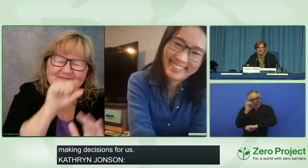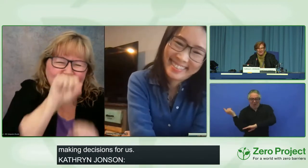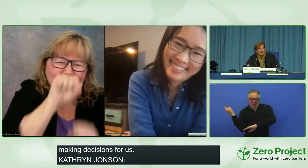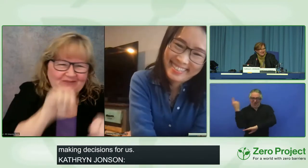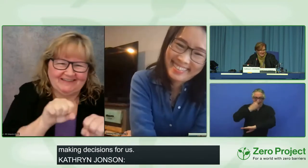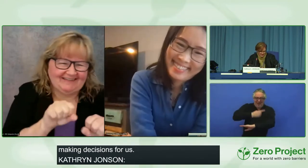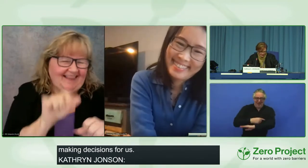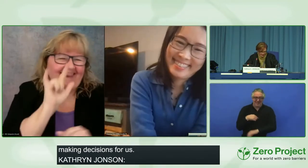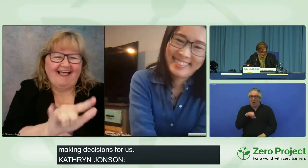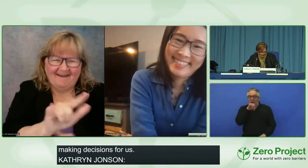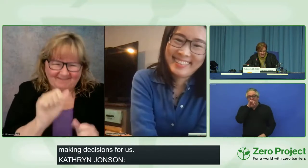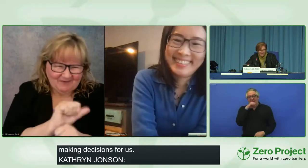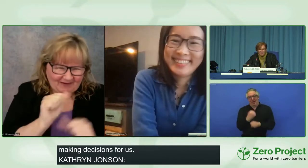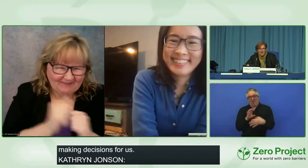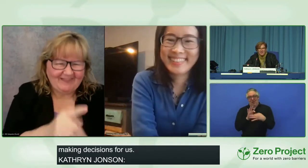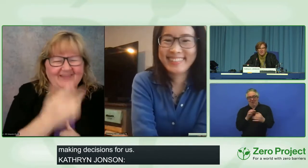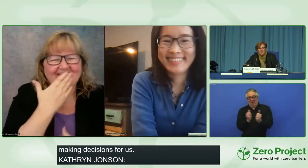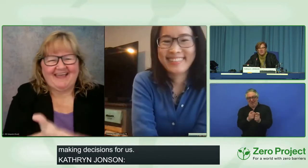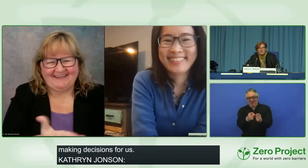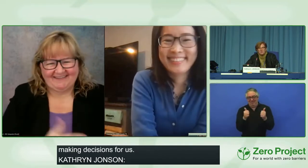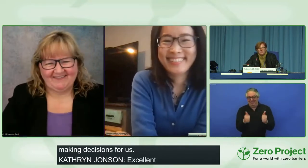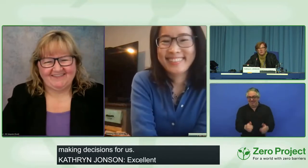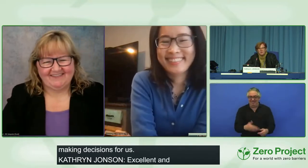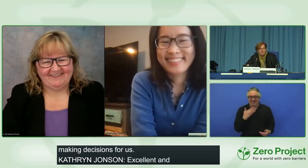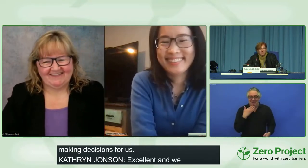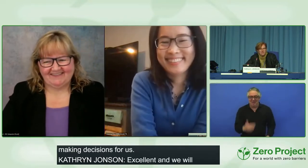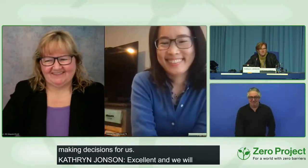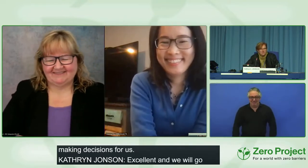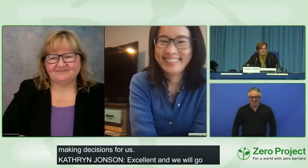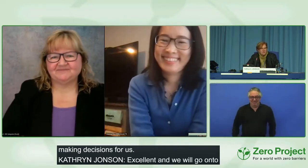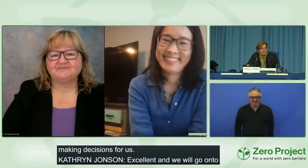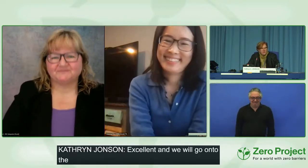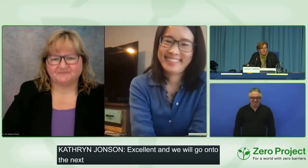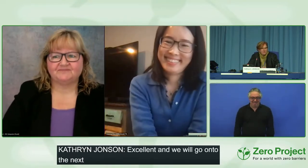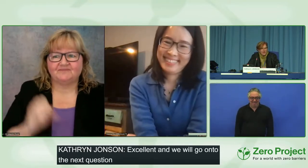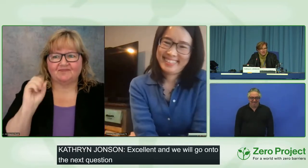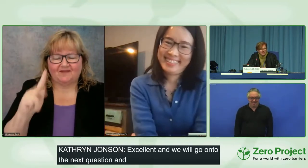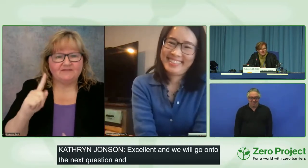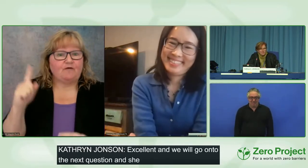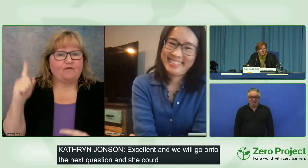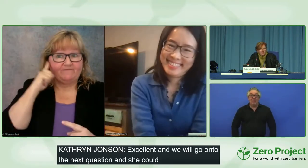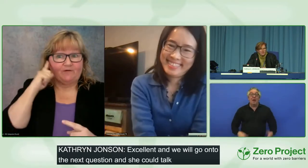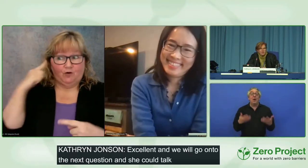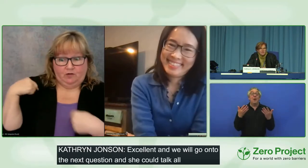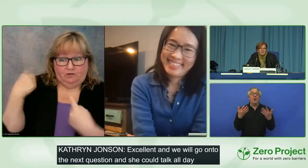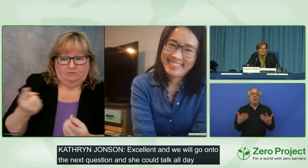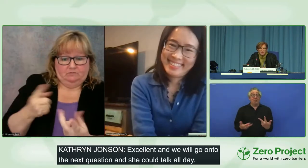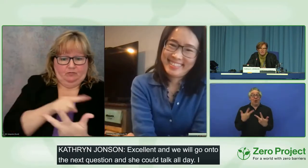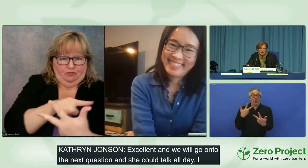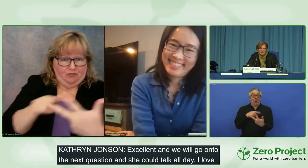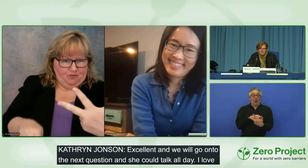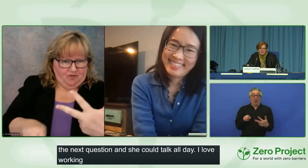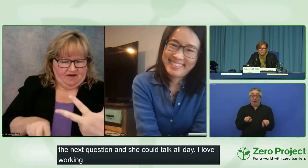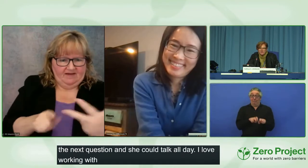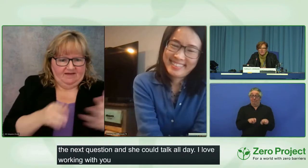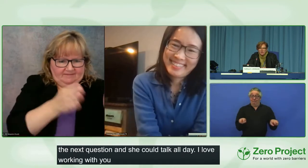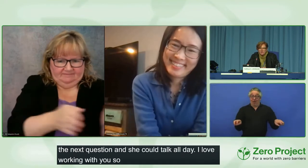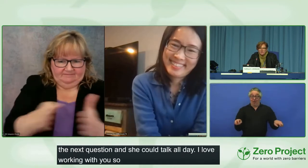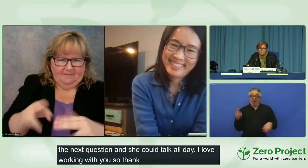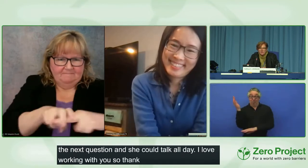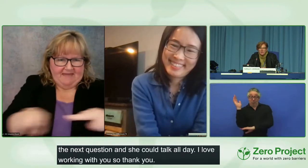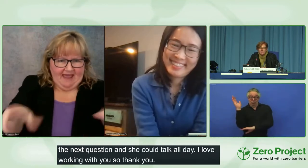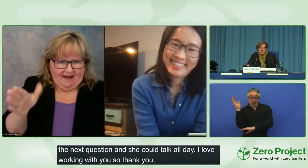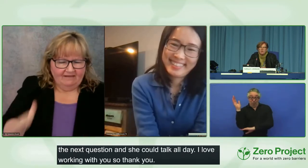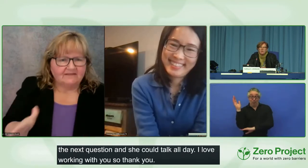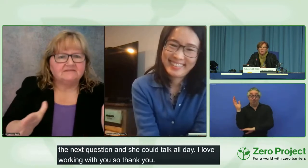with you. Thank you. OK, so we've heard from each of our three panelists. What are some of the major obstacles and